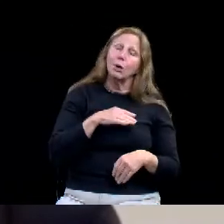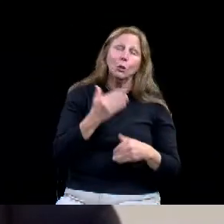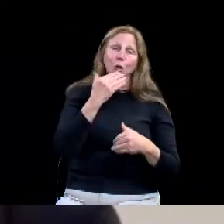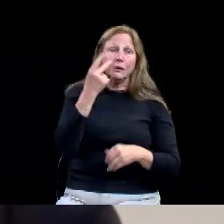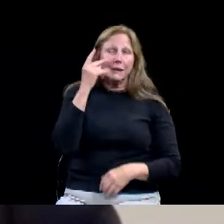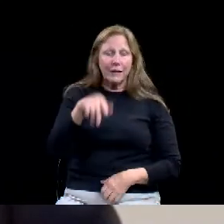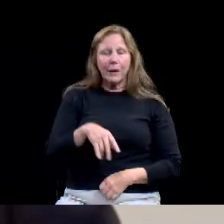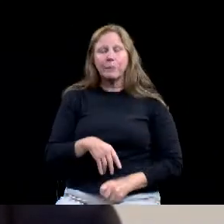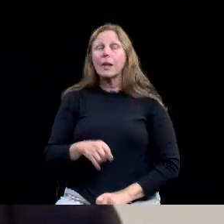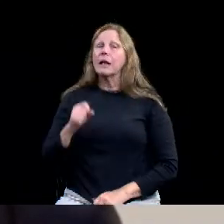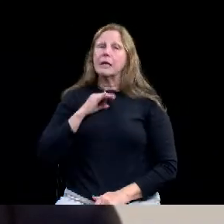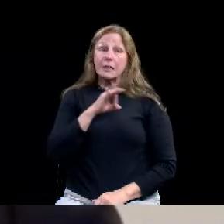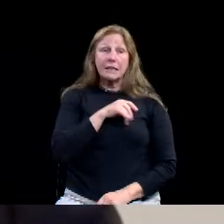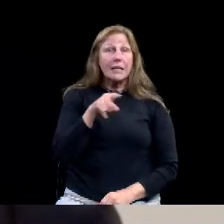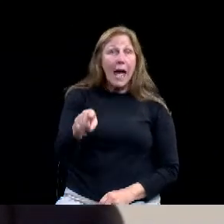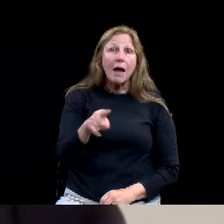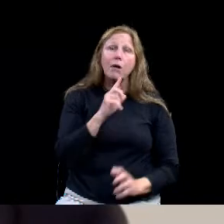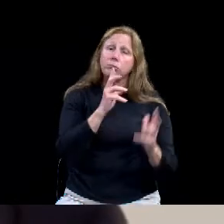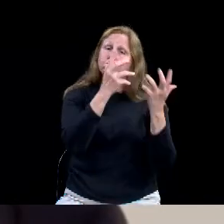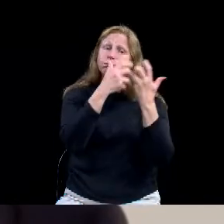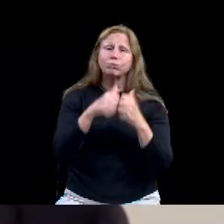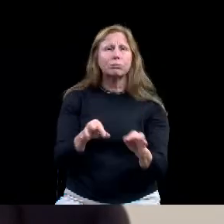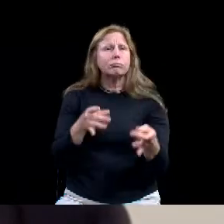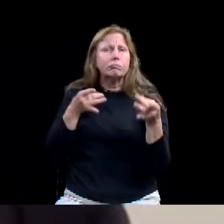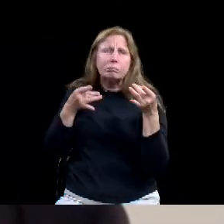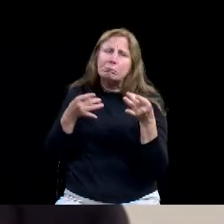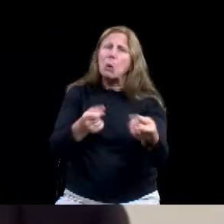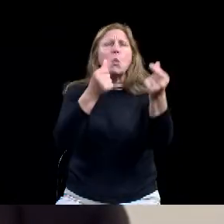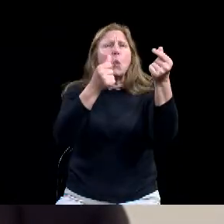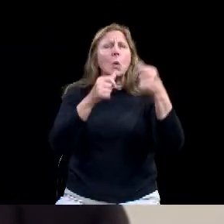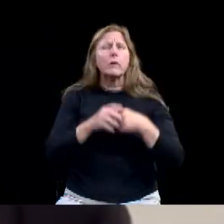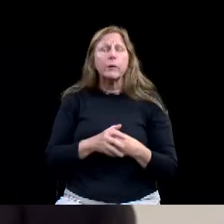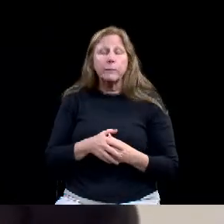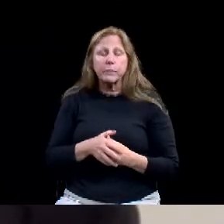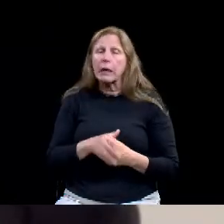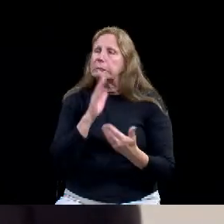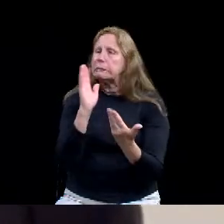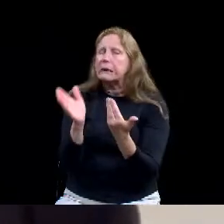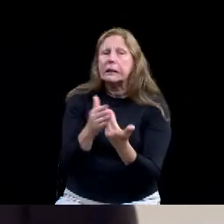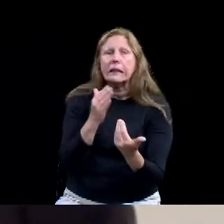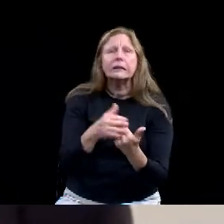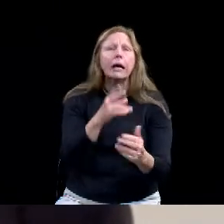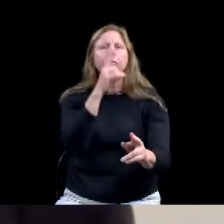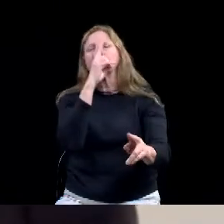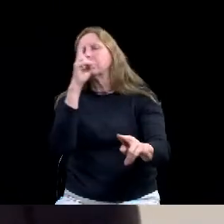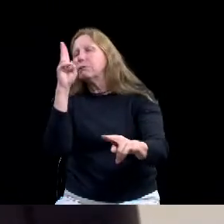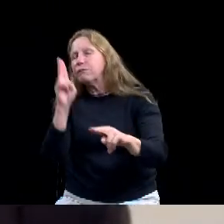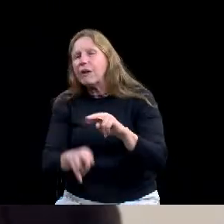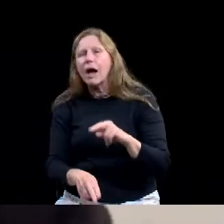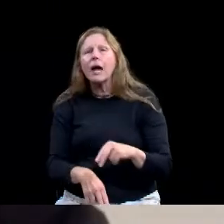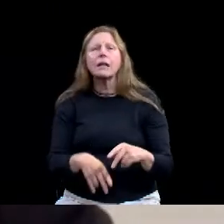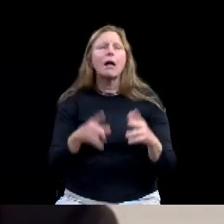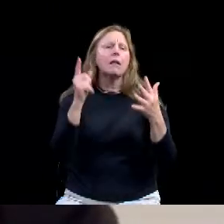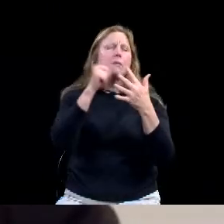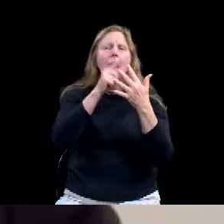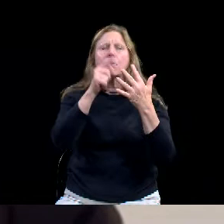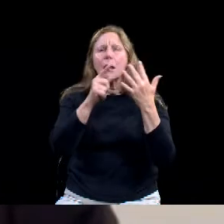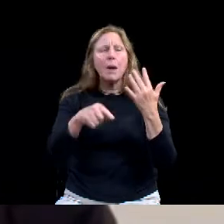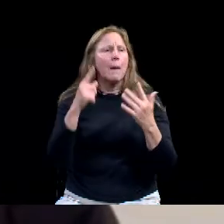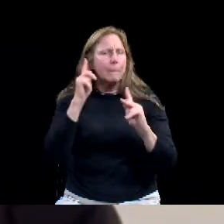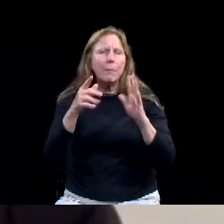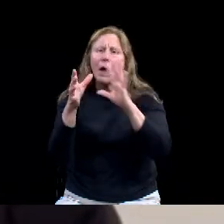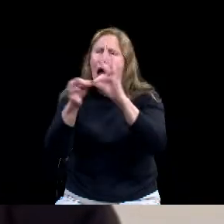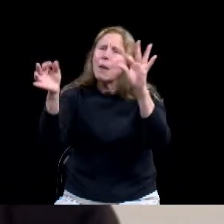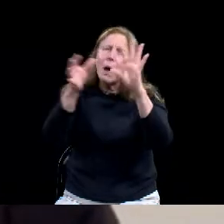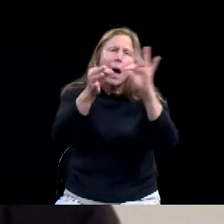many great responses we heard on them. And I say easy not knowing the work that staff put into it. Let me tell you, let me say that. But